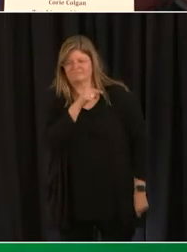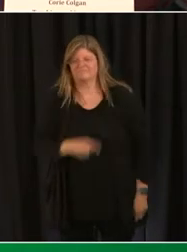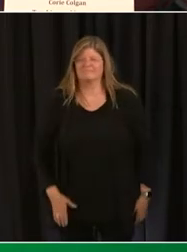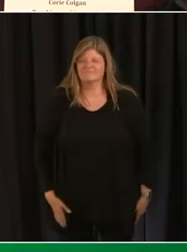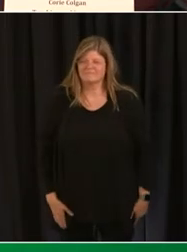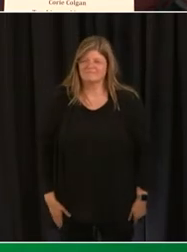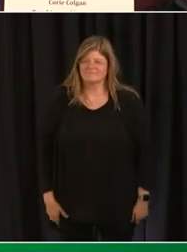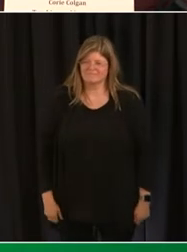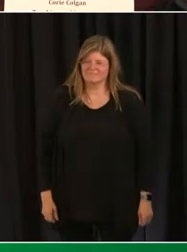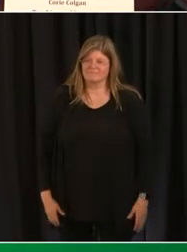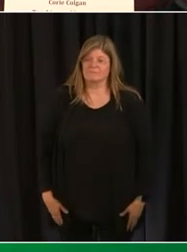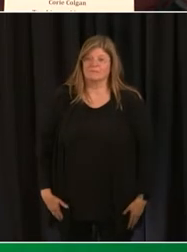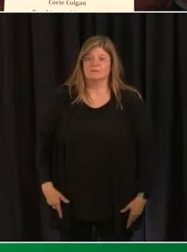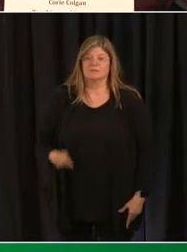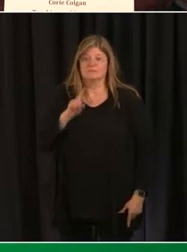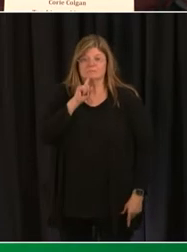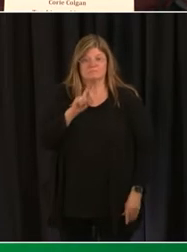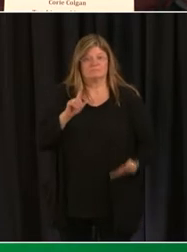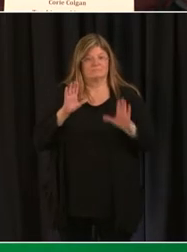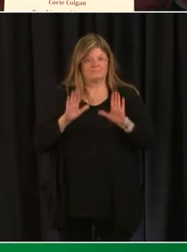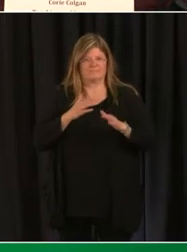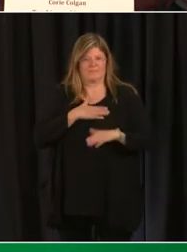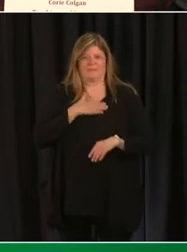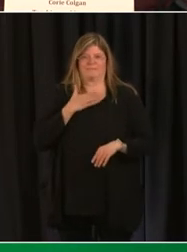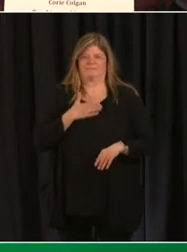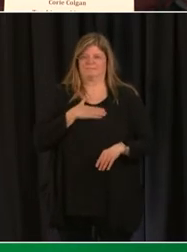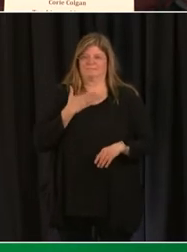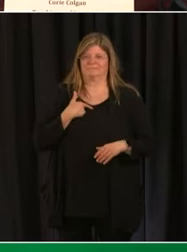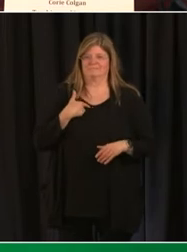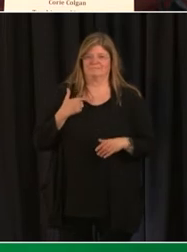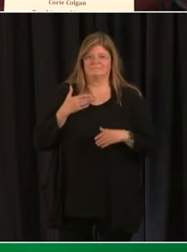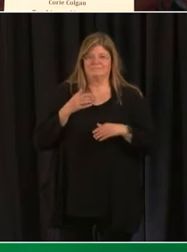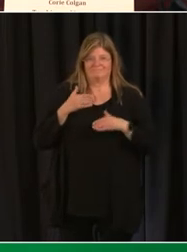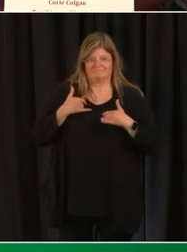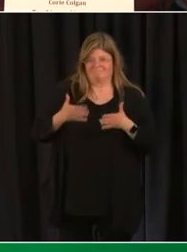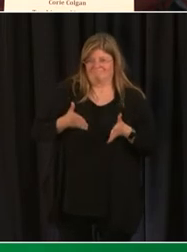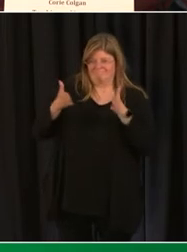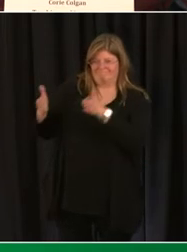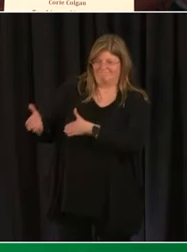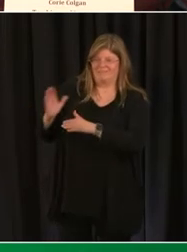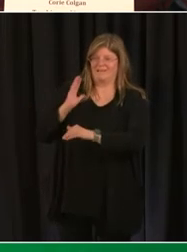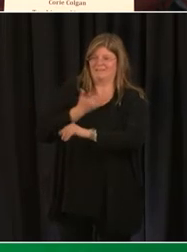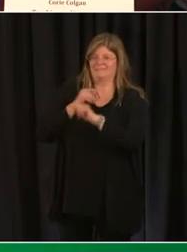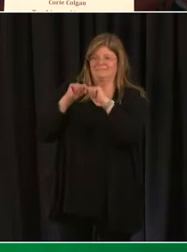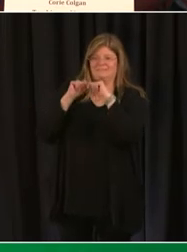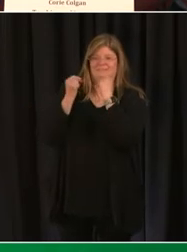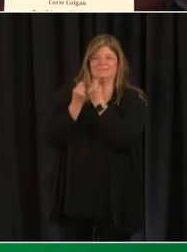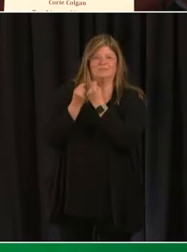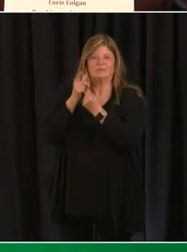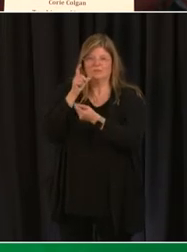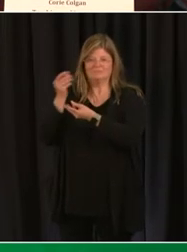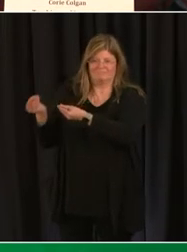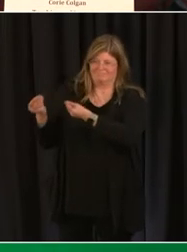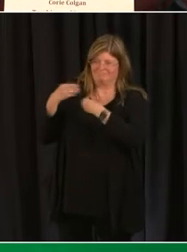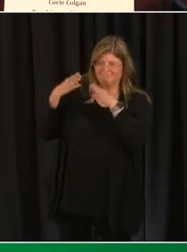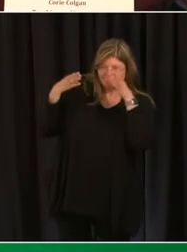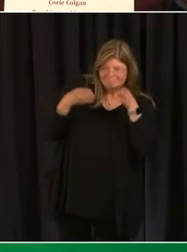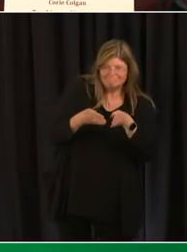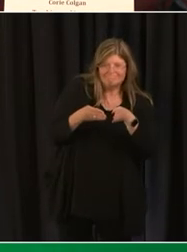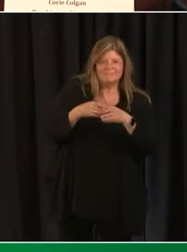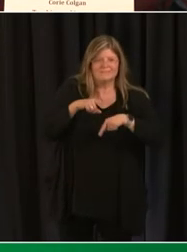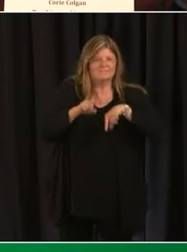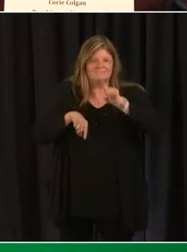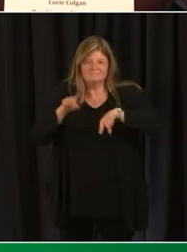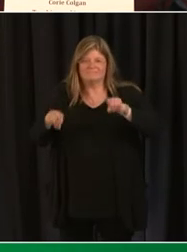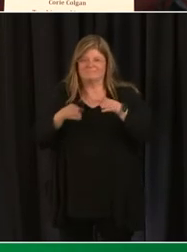it's really with great pleasure that I'm able to turn it over to some of my team members who are actually going to give us some highlights of what are some of these various plans how